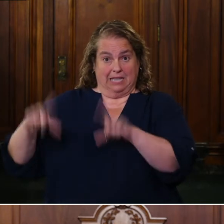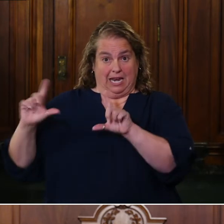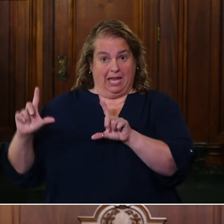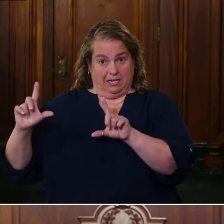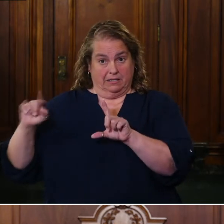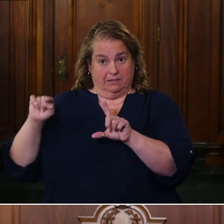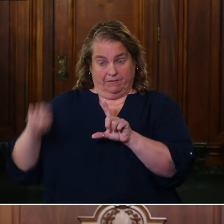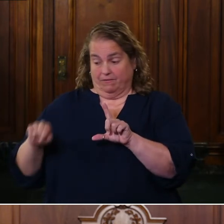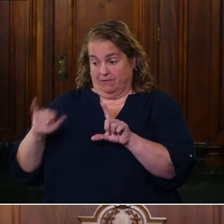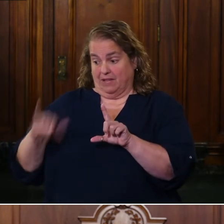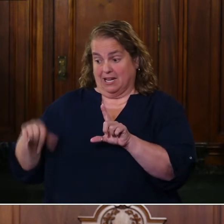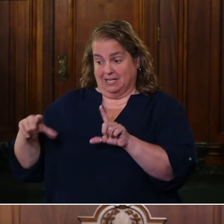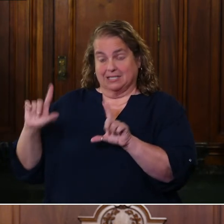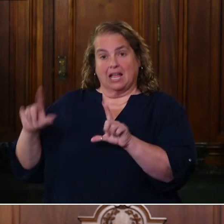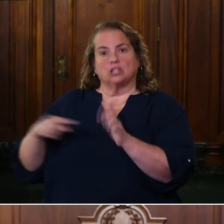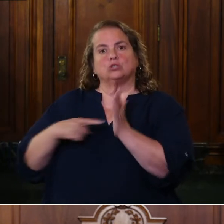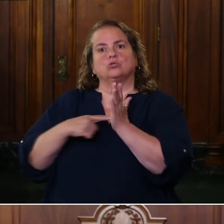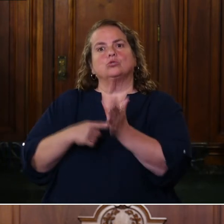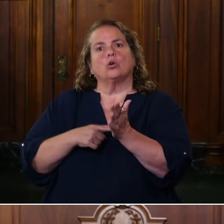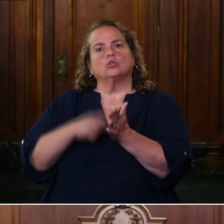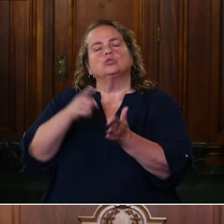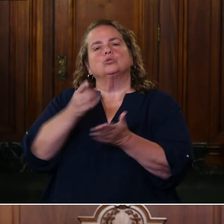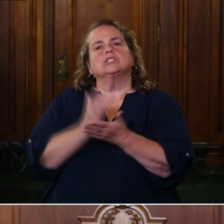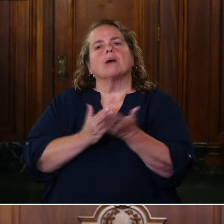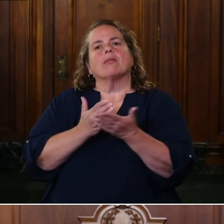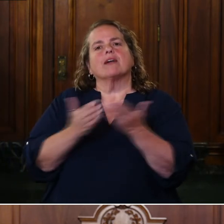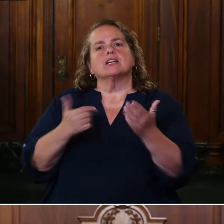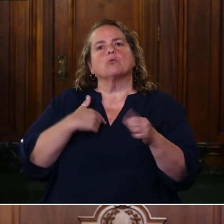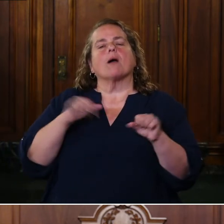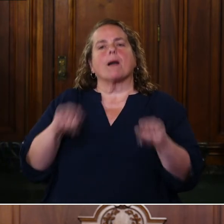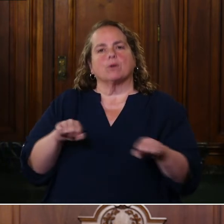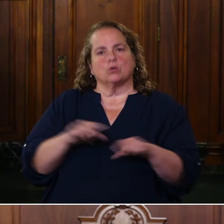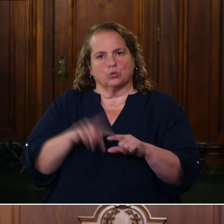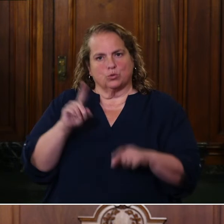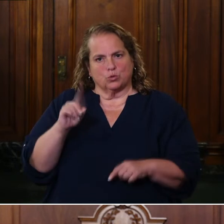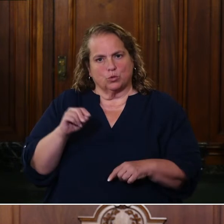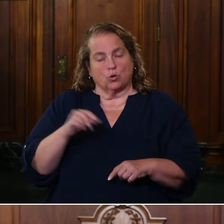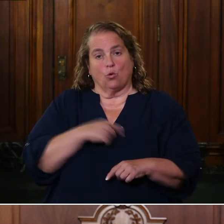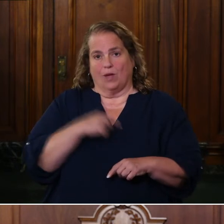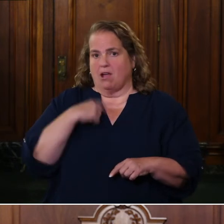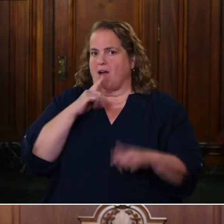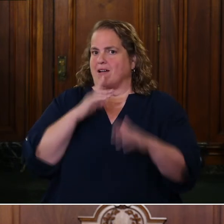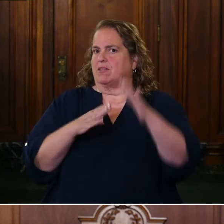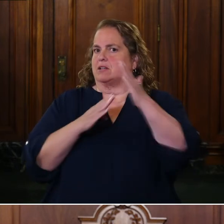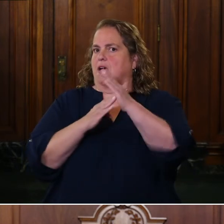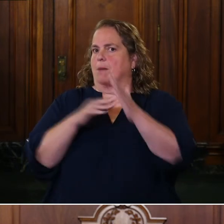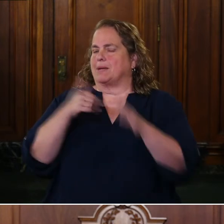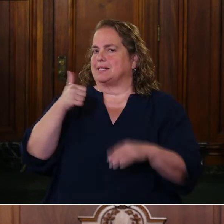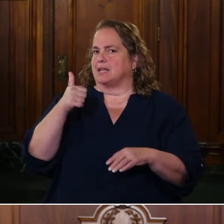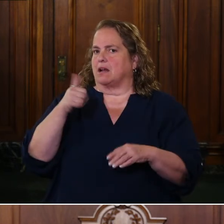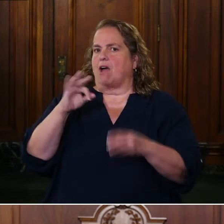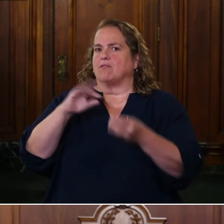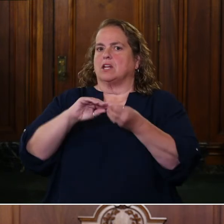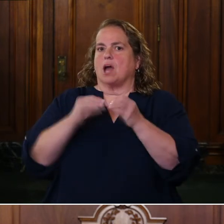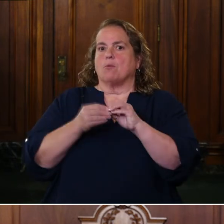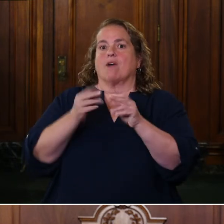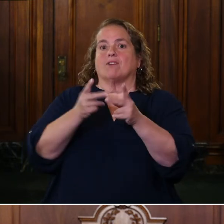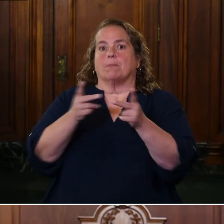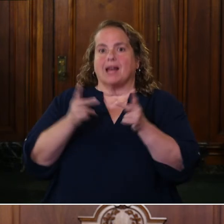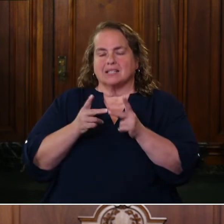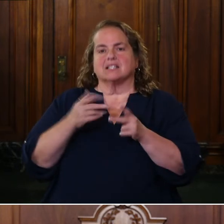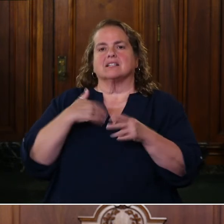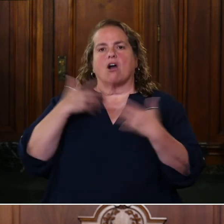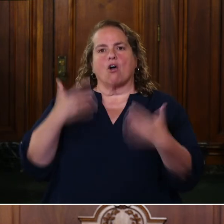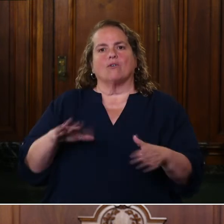some things that we've been able to do. We are in the top 10 of the number of facilities that have been